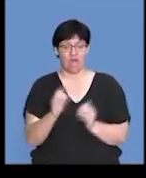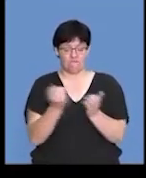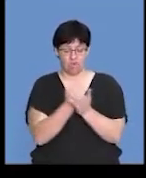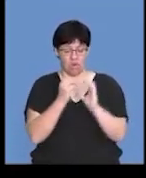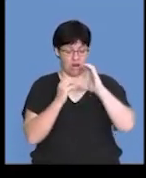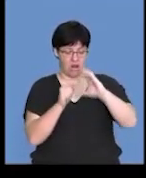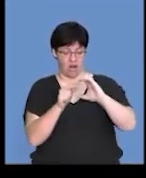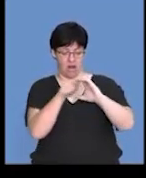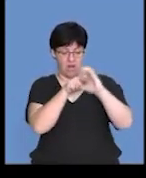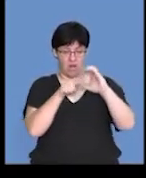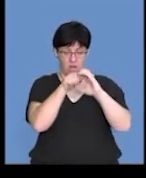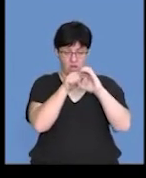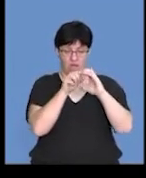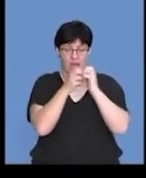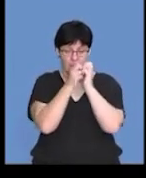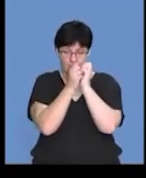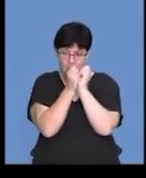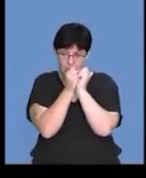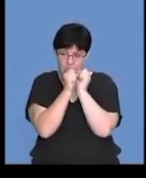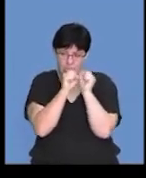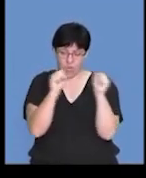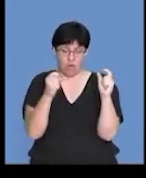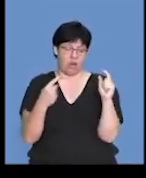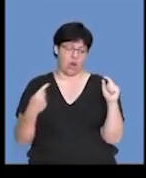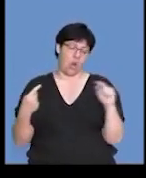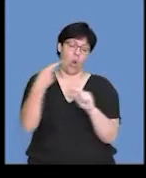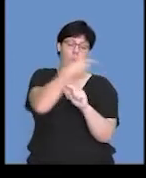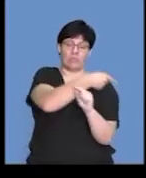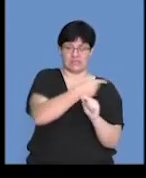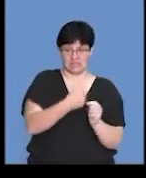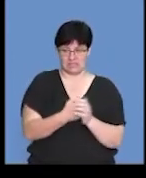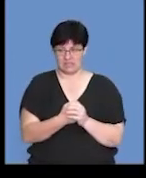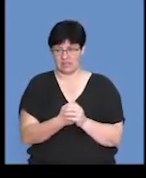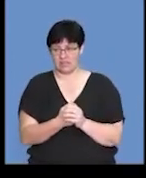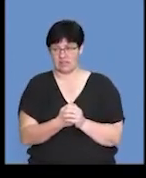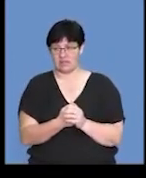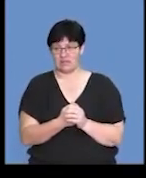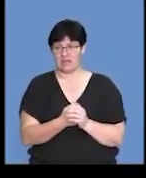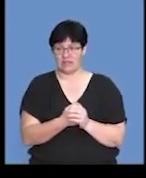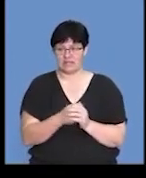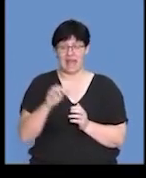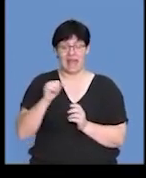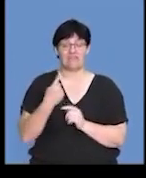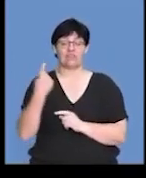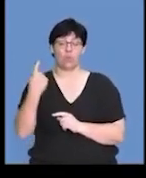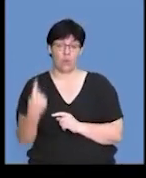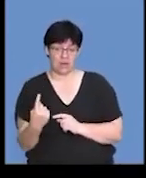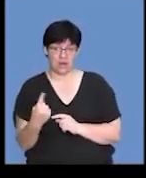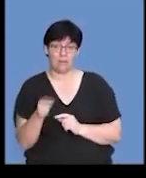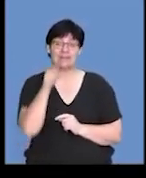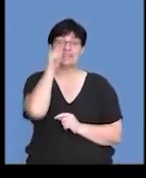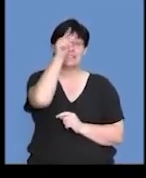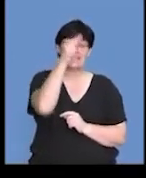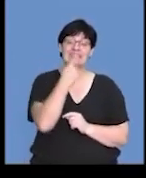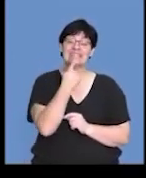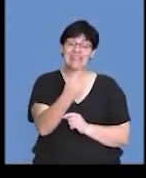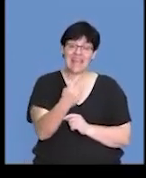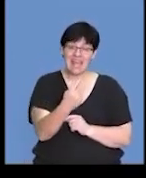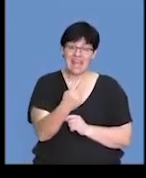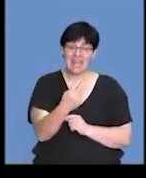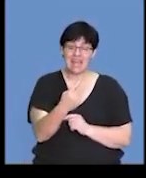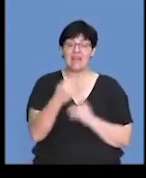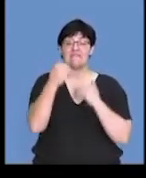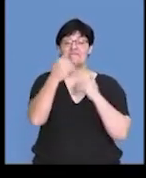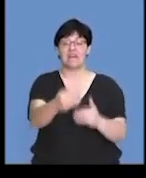chromosome is pulled to the opposite poles. So, that is in anaphase 1. But the description here is